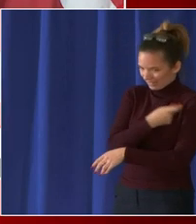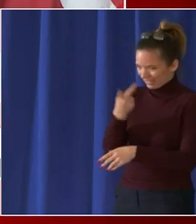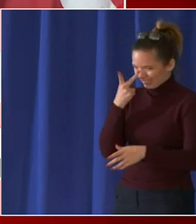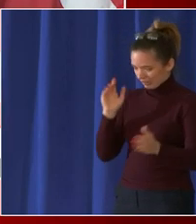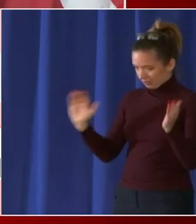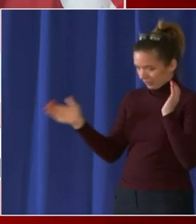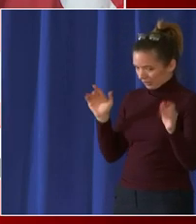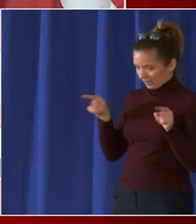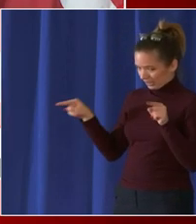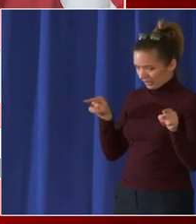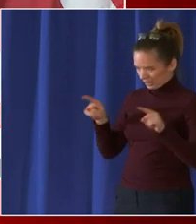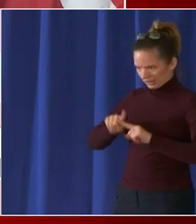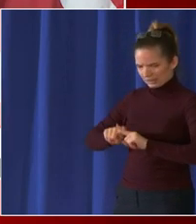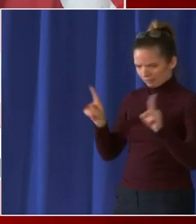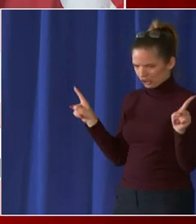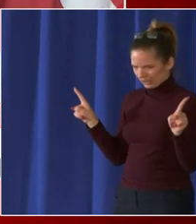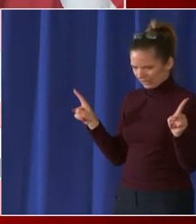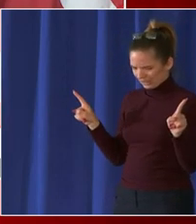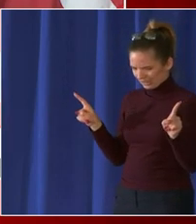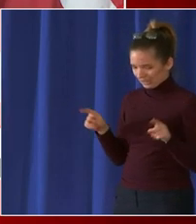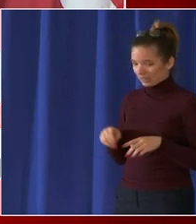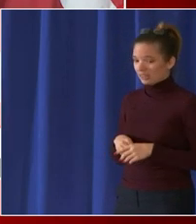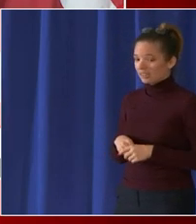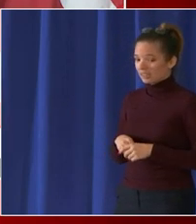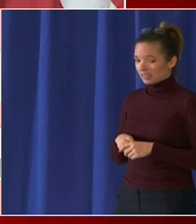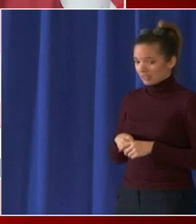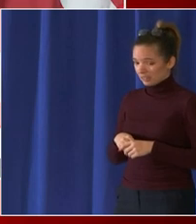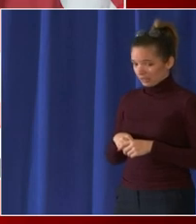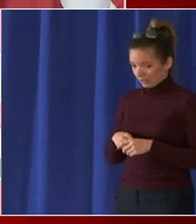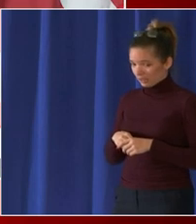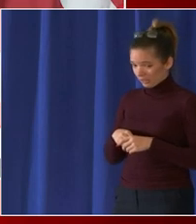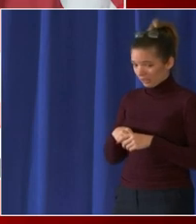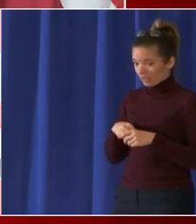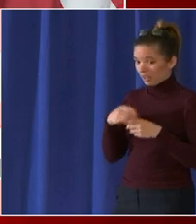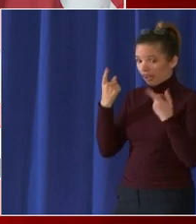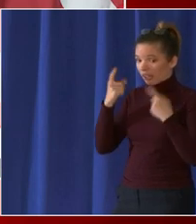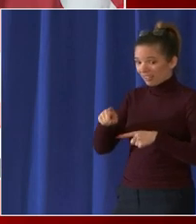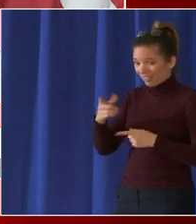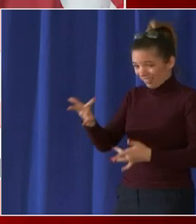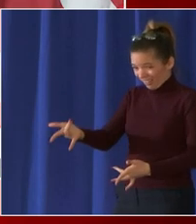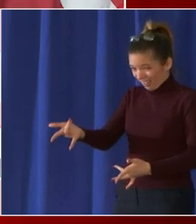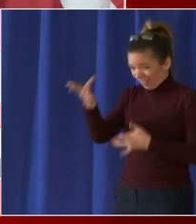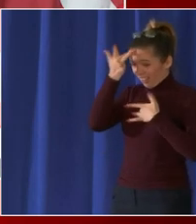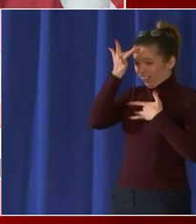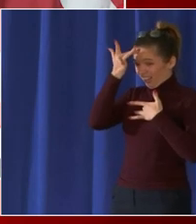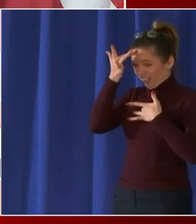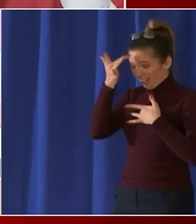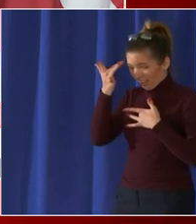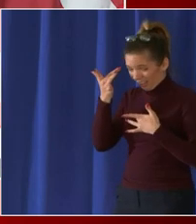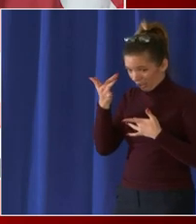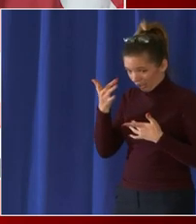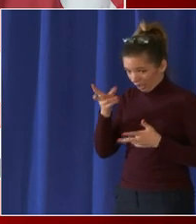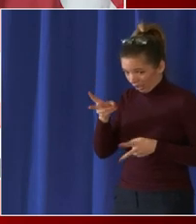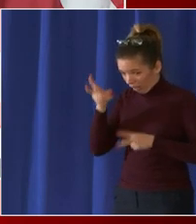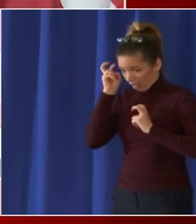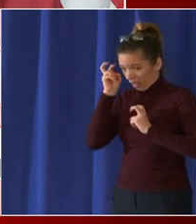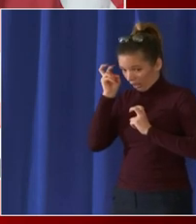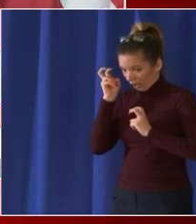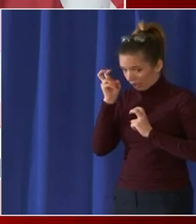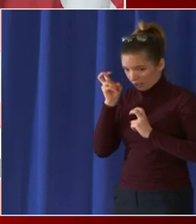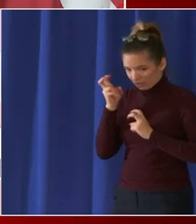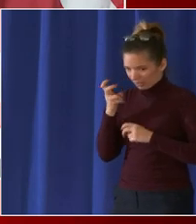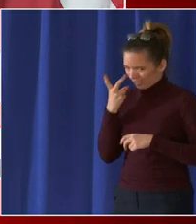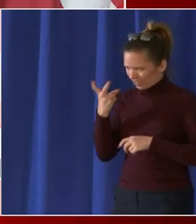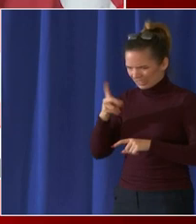transmitting the virus but also becoming very sick or dying from the virus so the vaccine to participate in